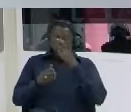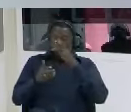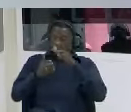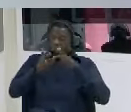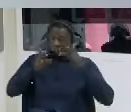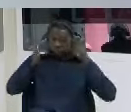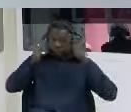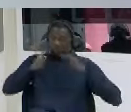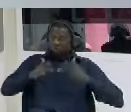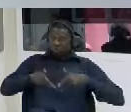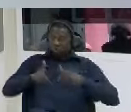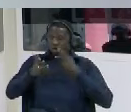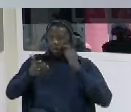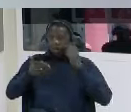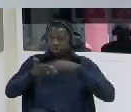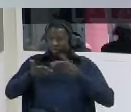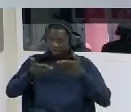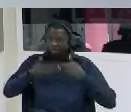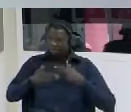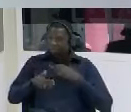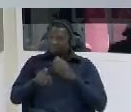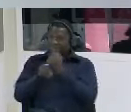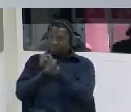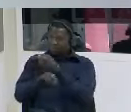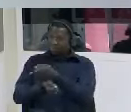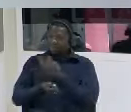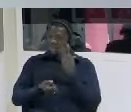here this is how she released me